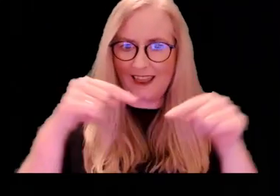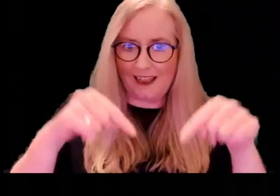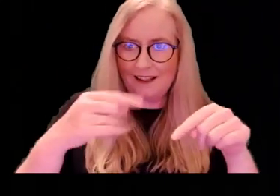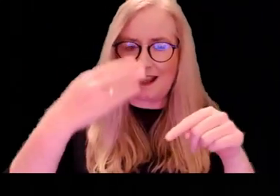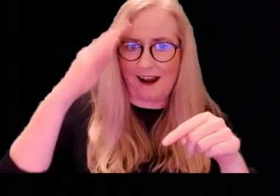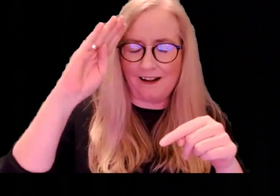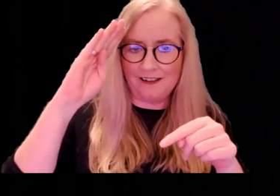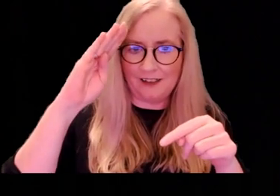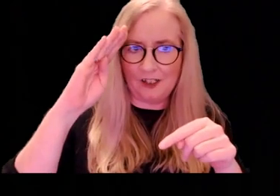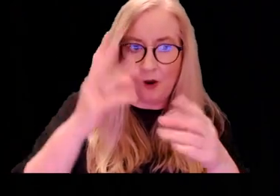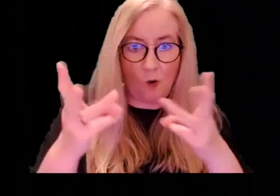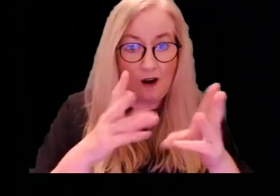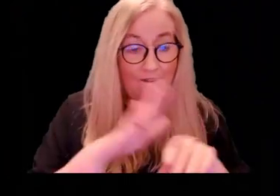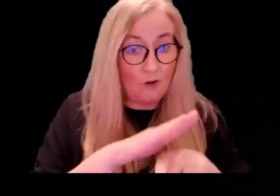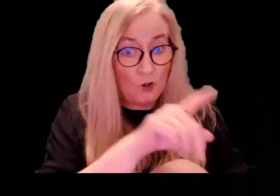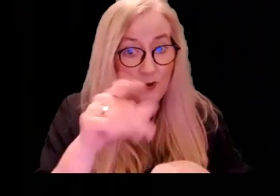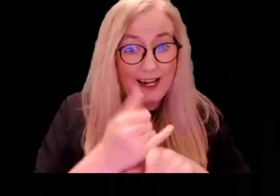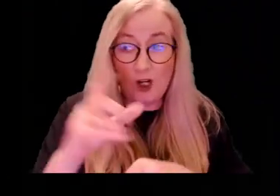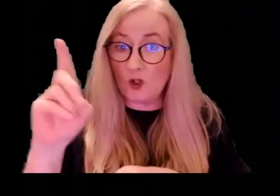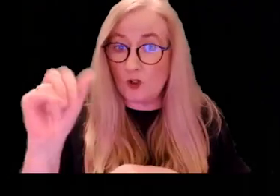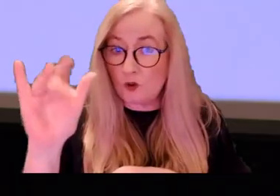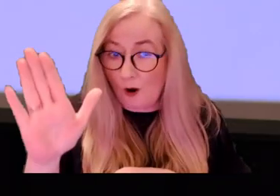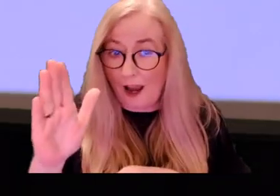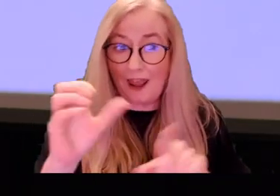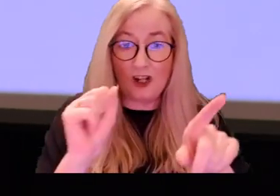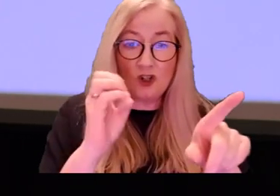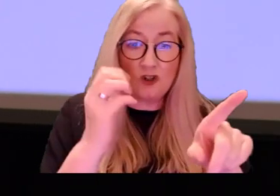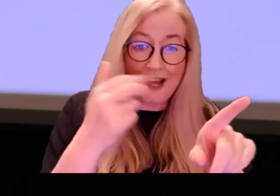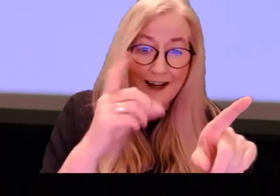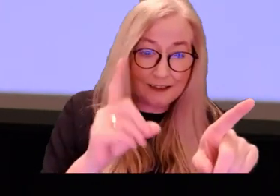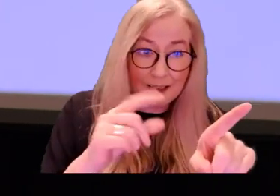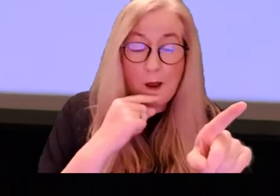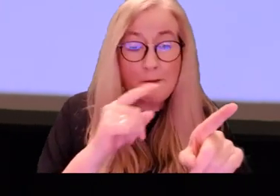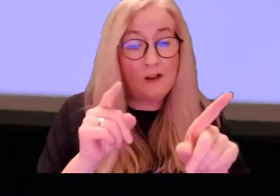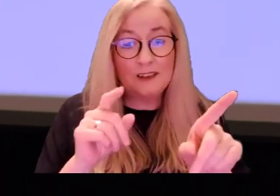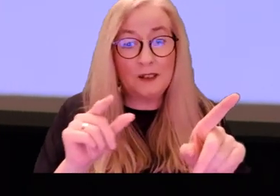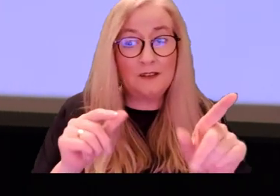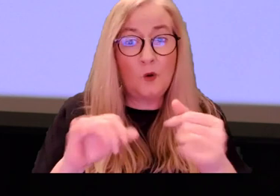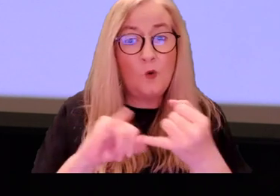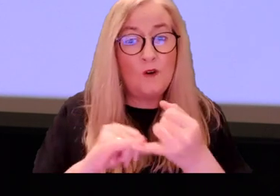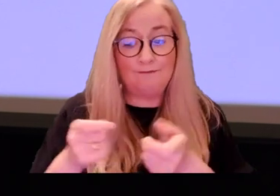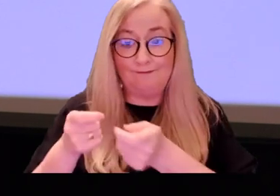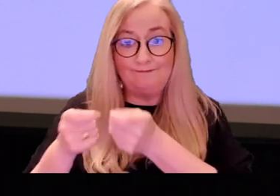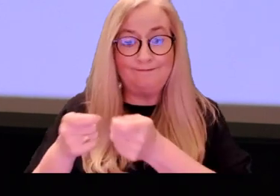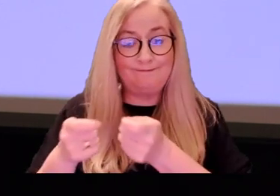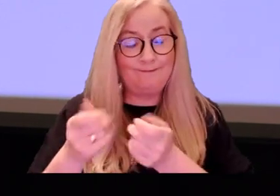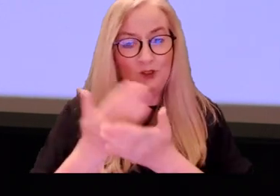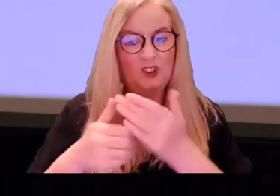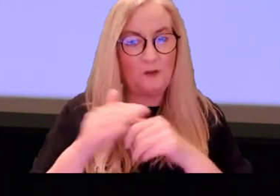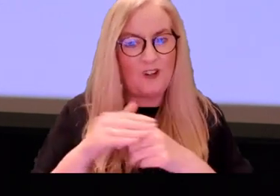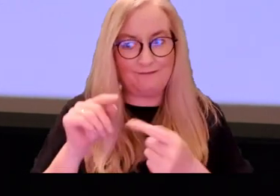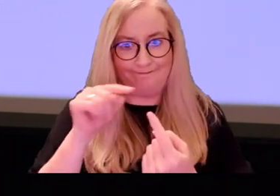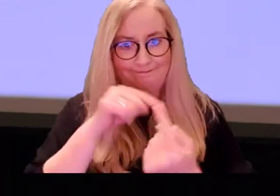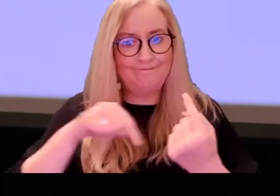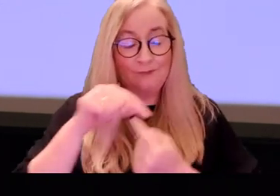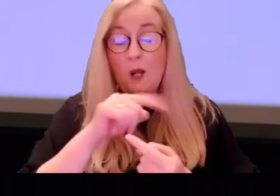this country working for you in the Dáil and Shannad. There are some brilliant, the pause buttons are elsewhere, ladies and